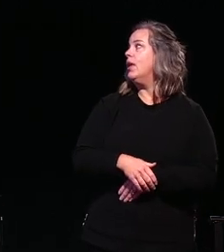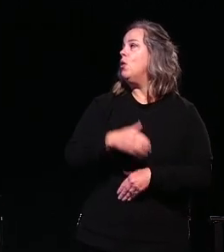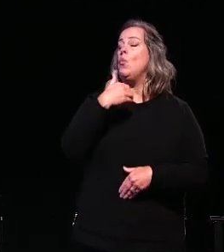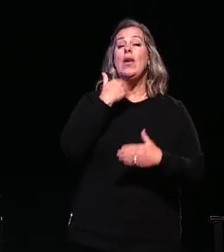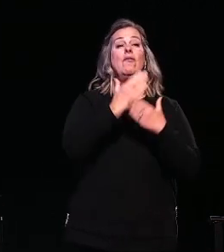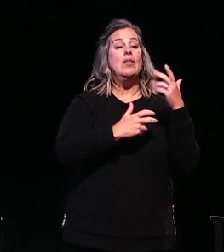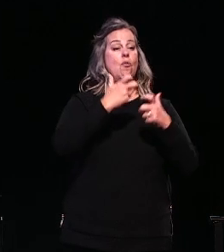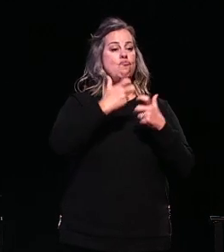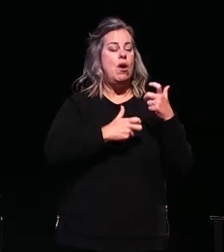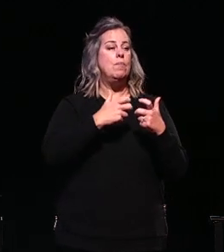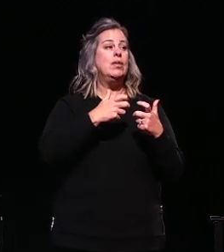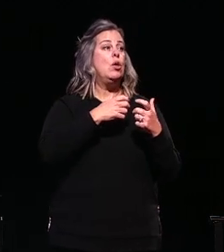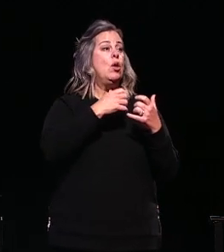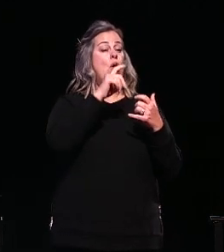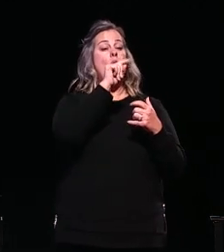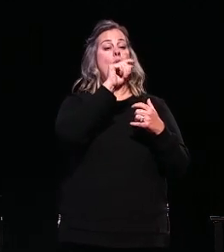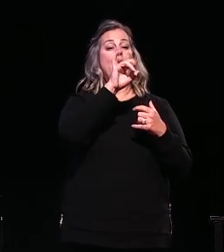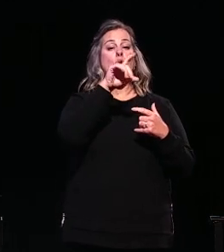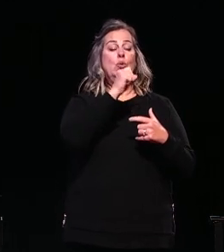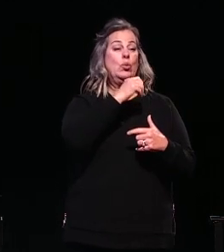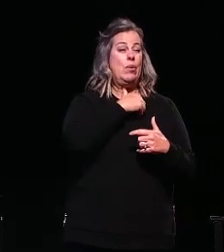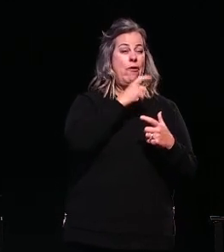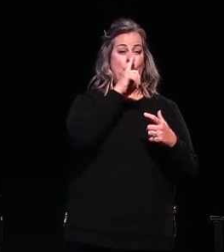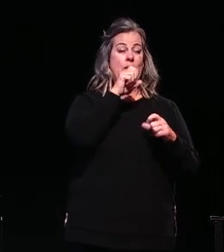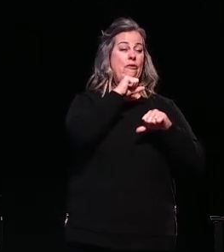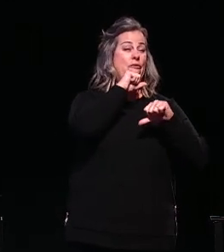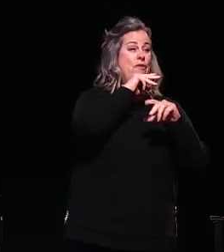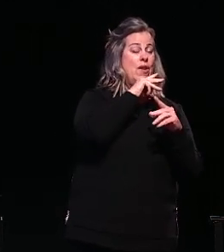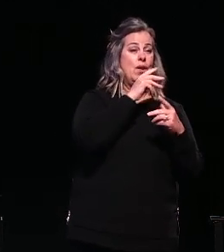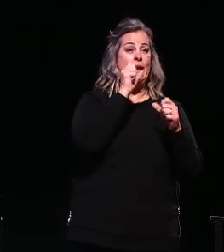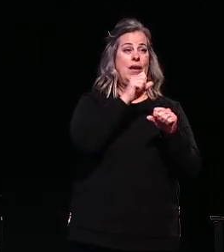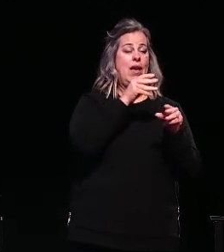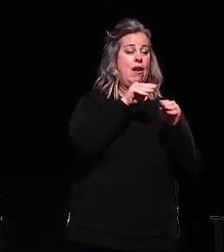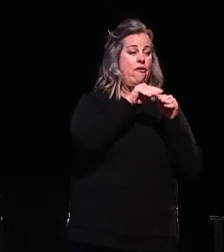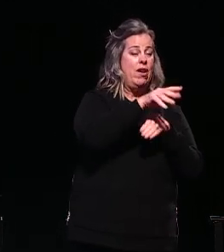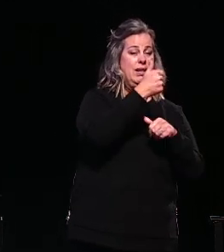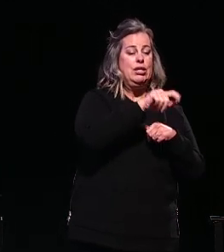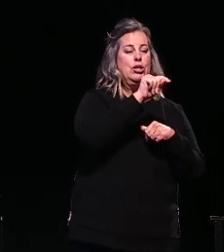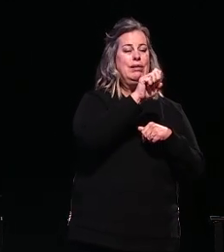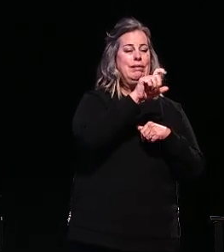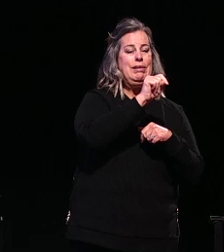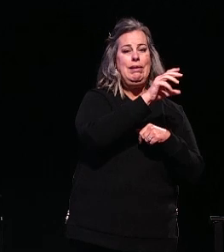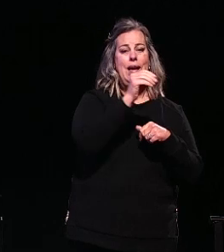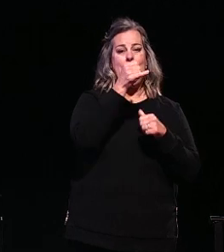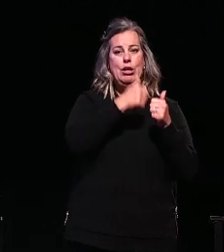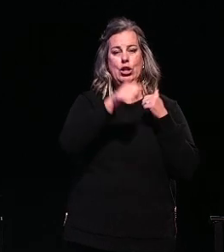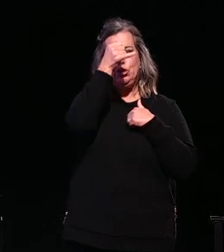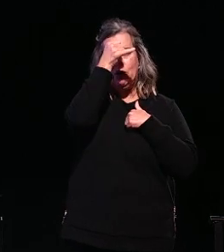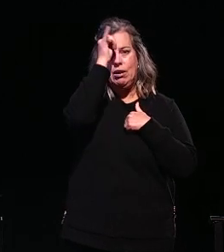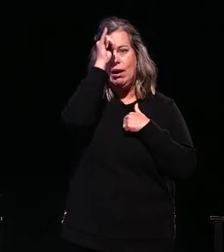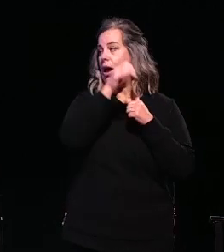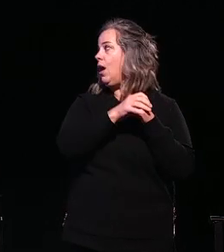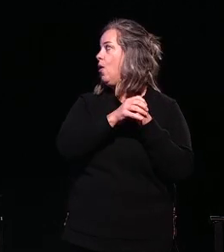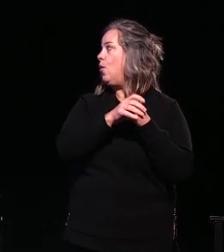Existing tools are filthy carrying mastitis pathogens teat to teat and cow to cow. These tools are mechanically complex and have components